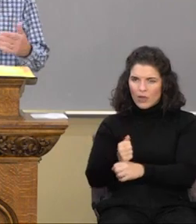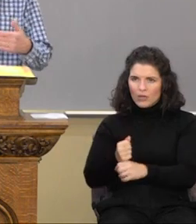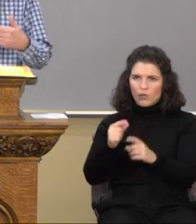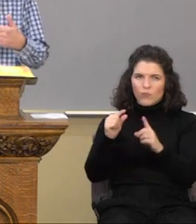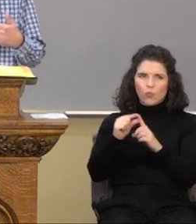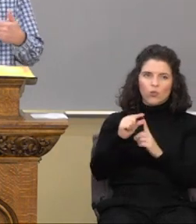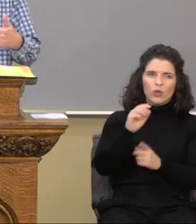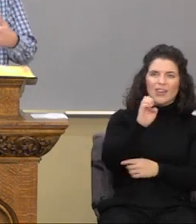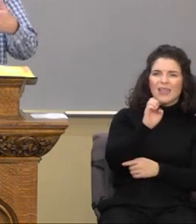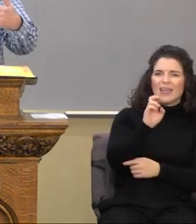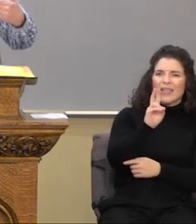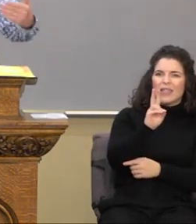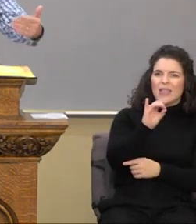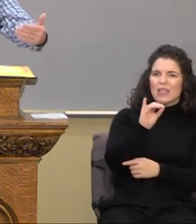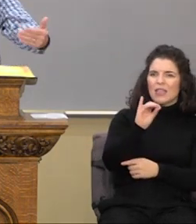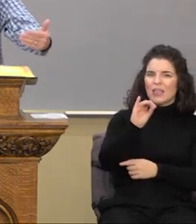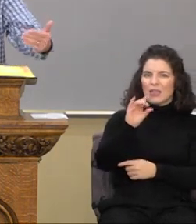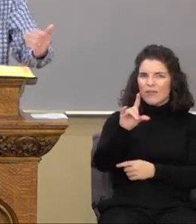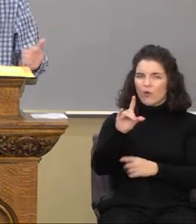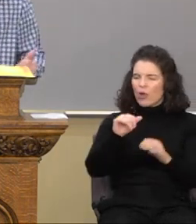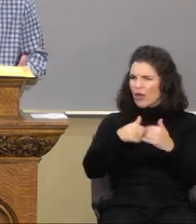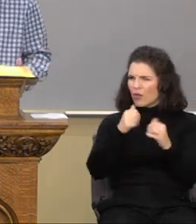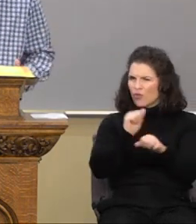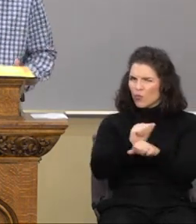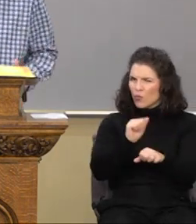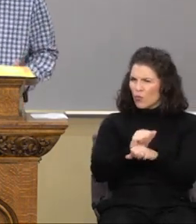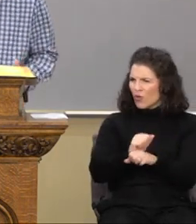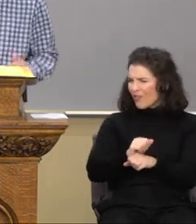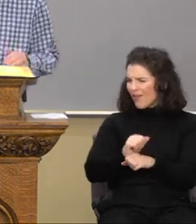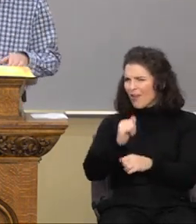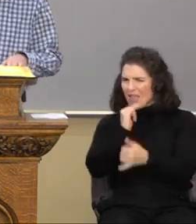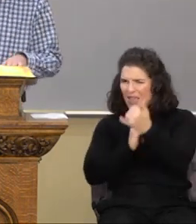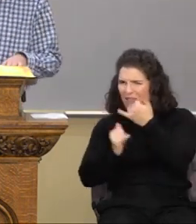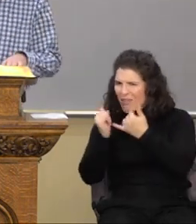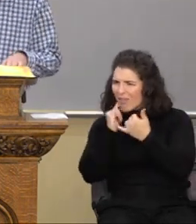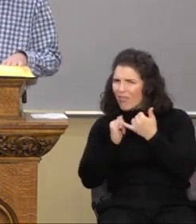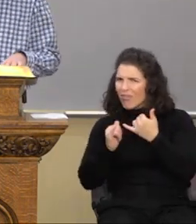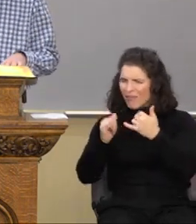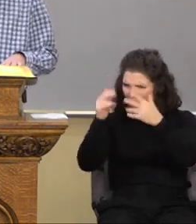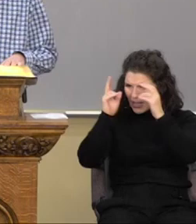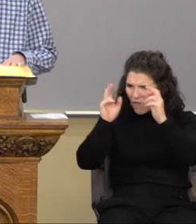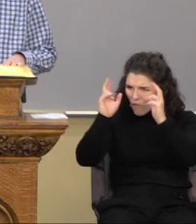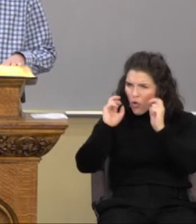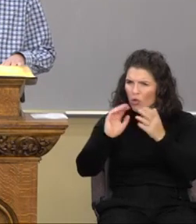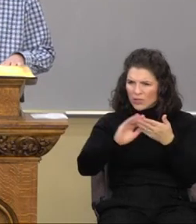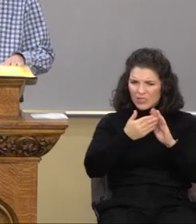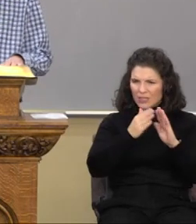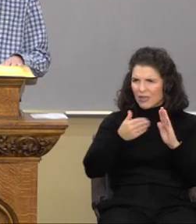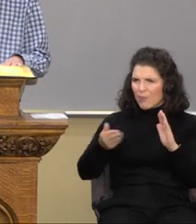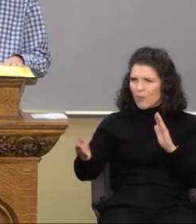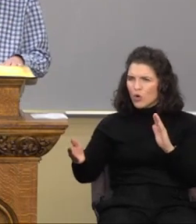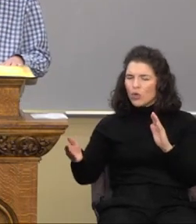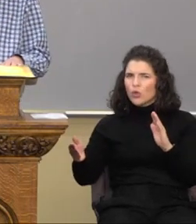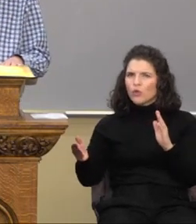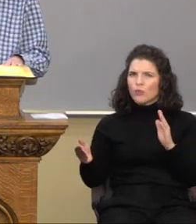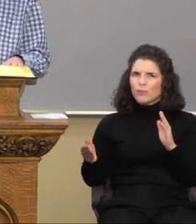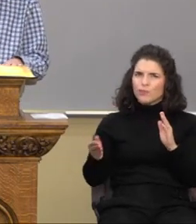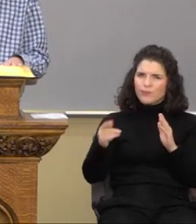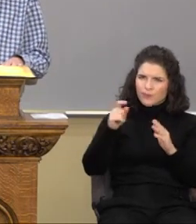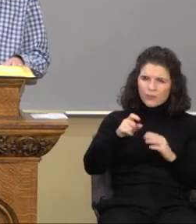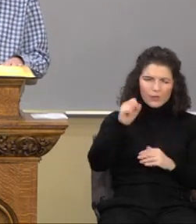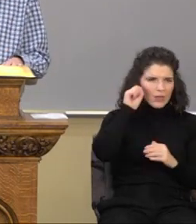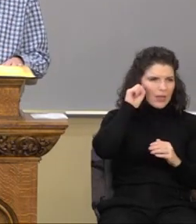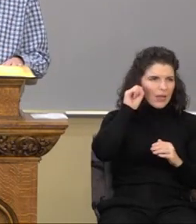By the way, how do you work ill to your neighbor? Again, you have that word neighbor, okay? We have to identify